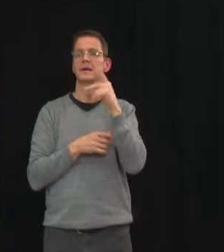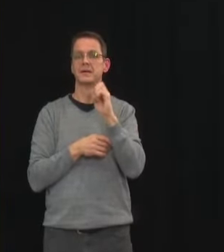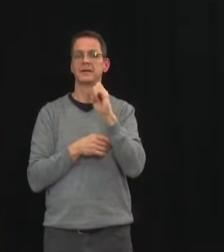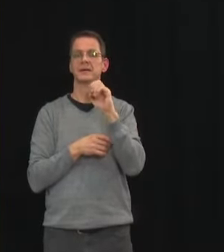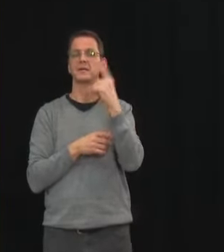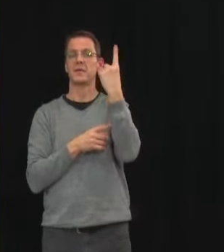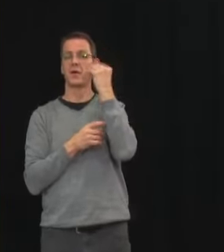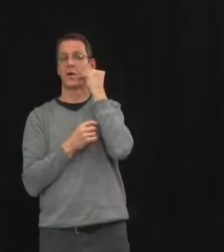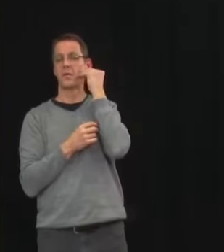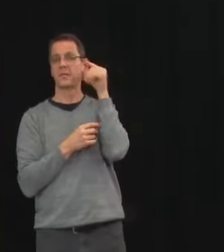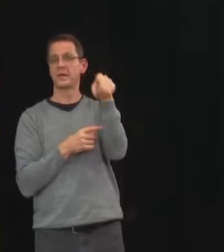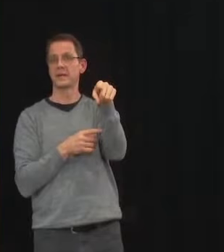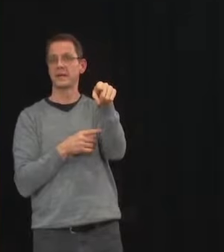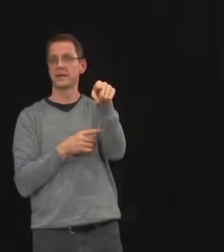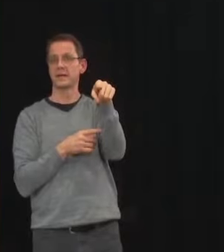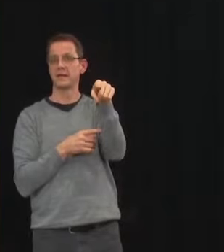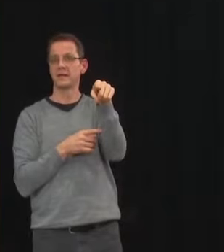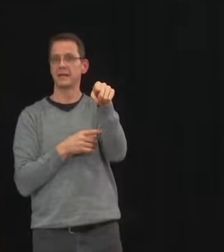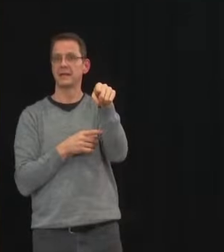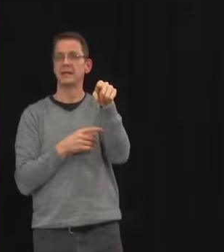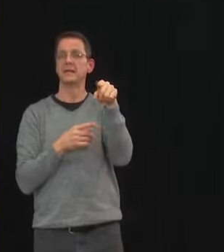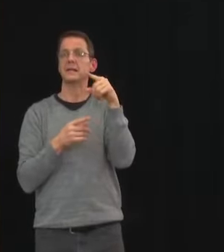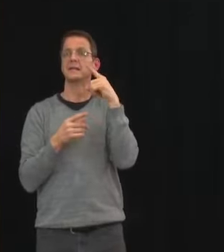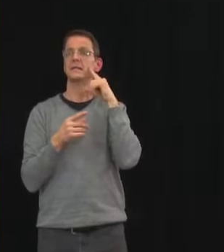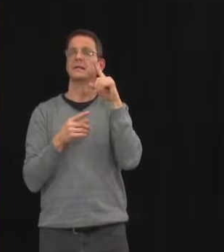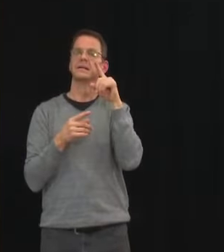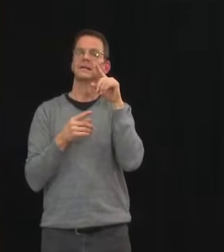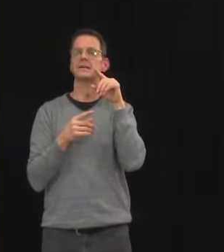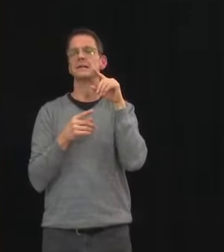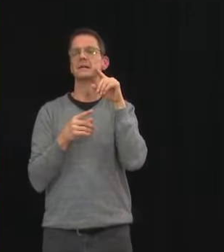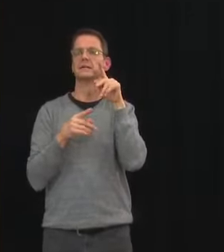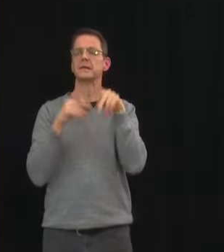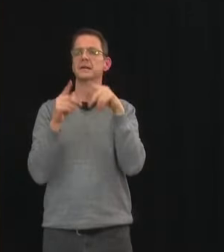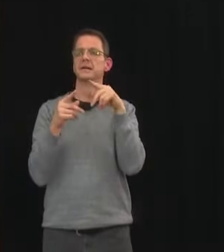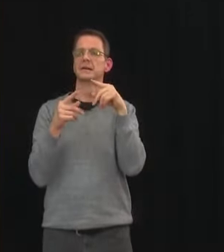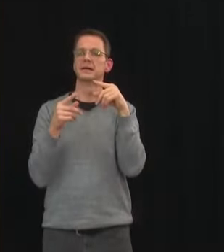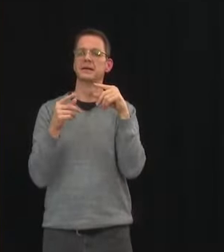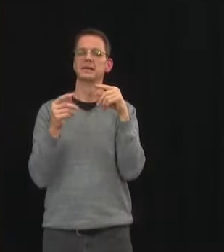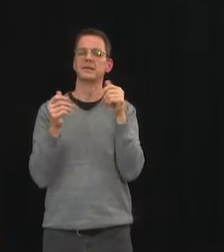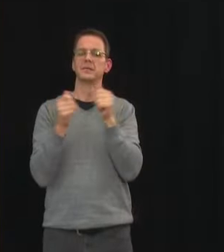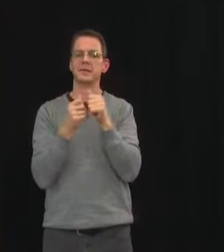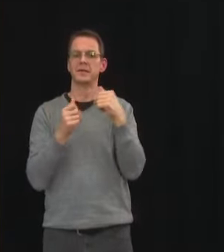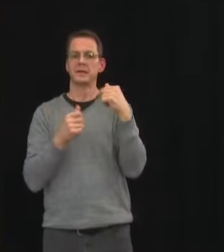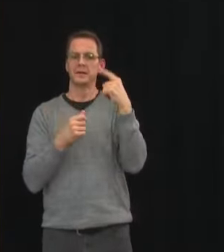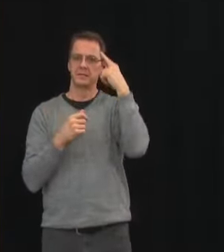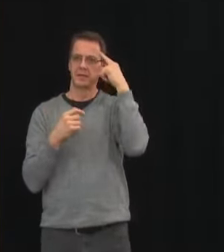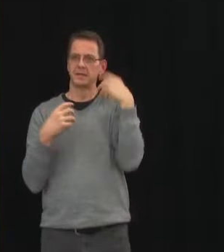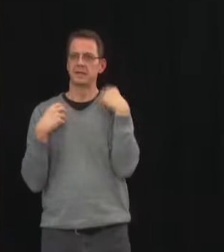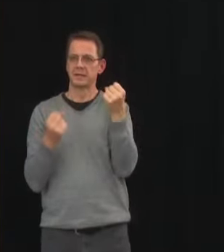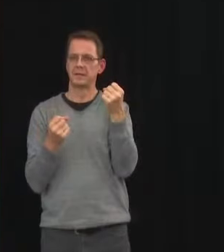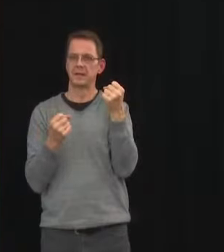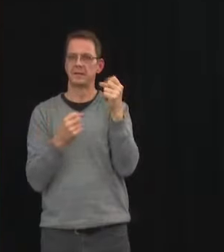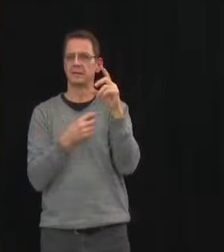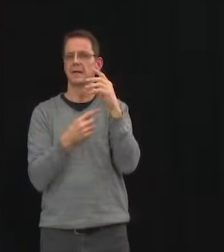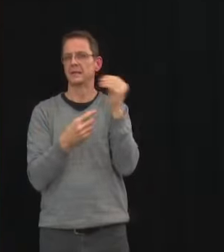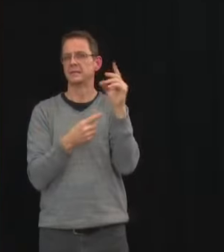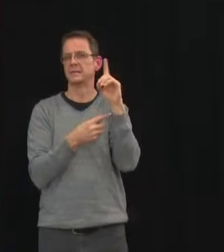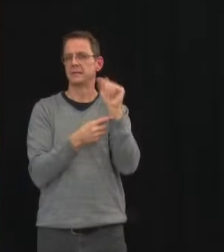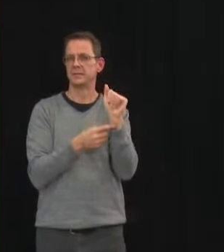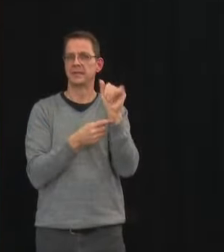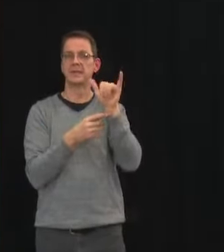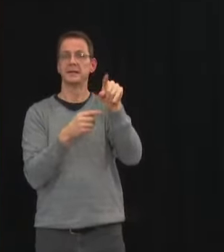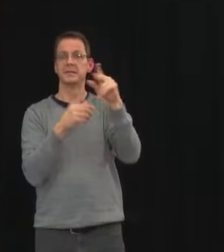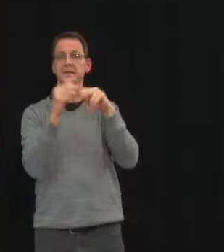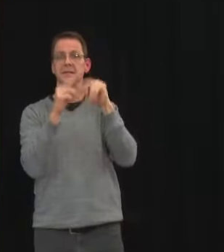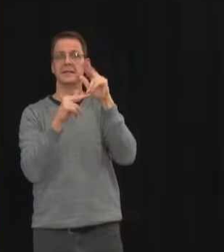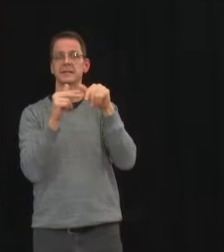tyler i think you might have or dr may have the details on the other two there so there have been a number of outbreaks um and and finally